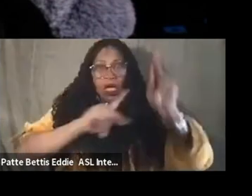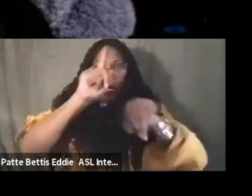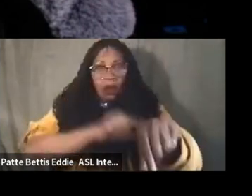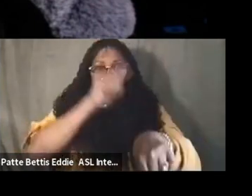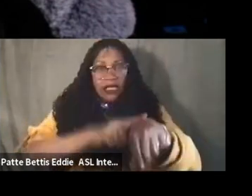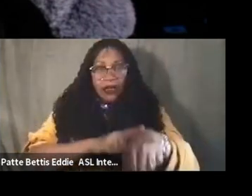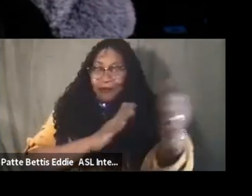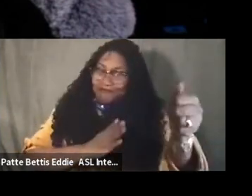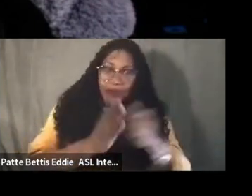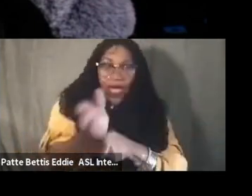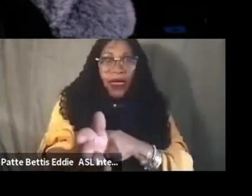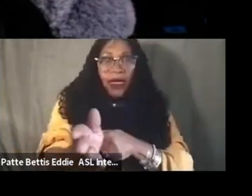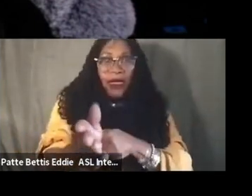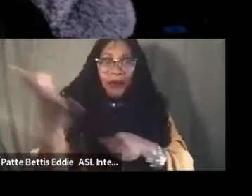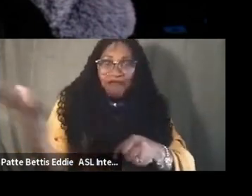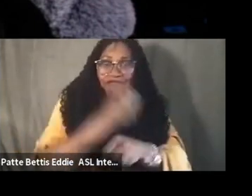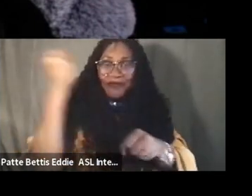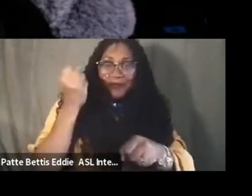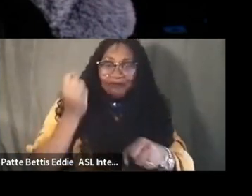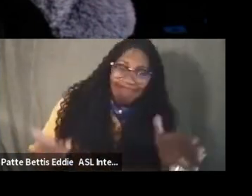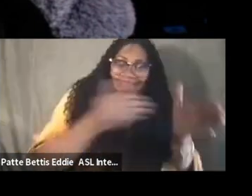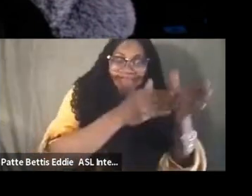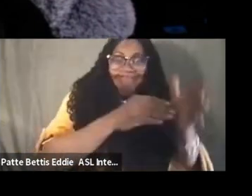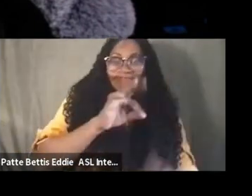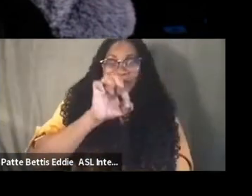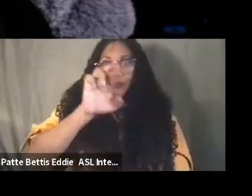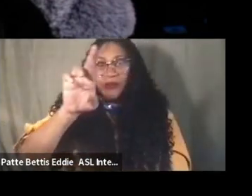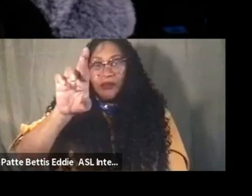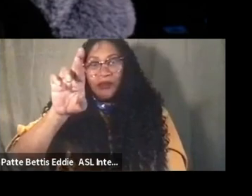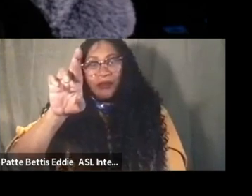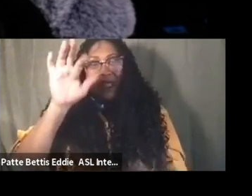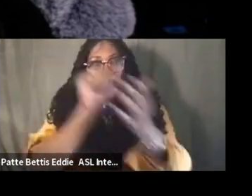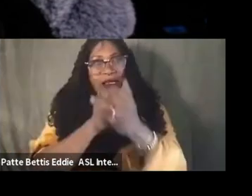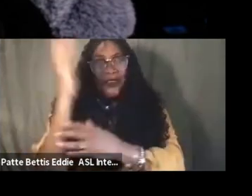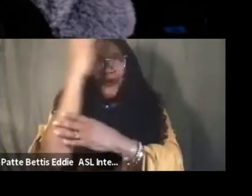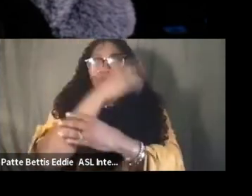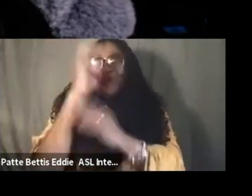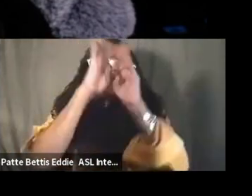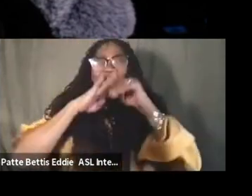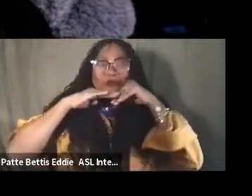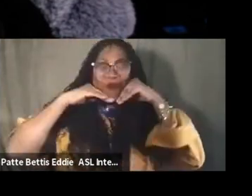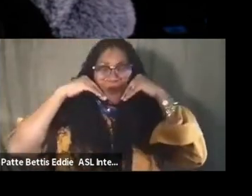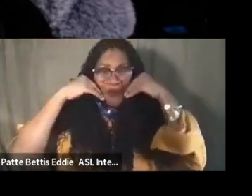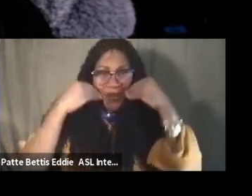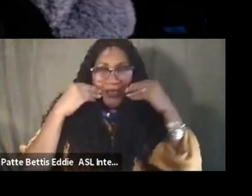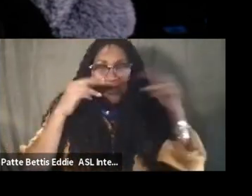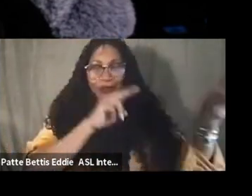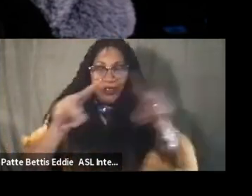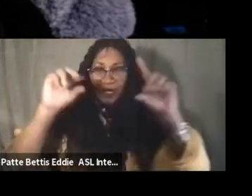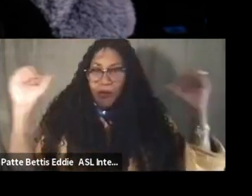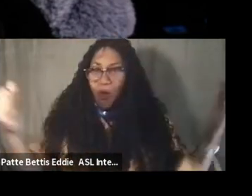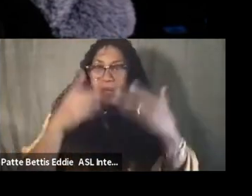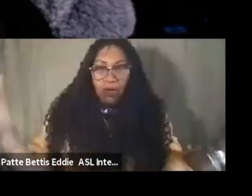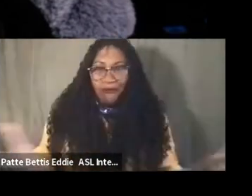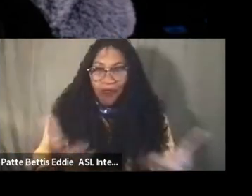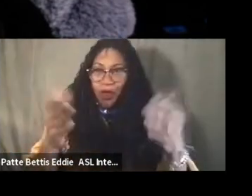moving past that as we are doing and that's why i said this is so beautiful this brings a smile to my face to see you all here